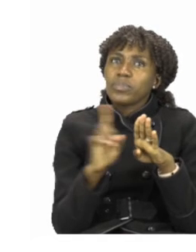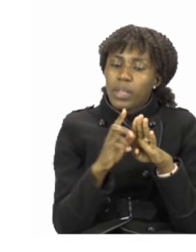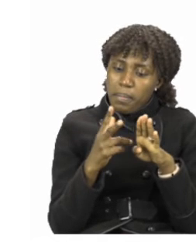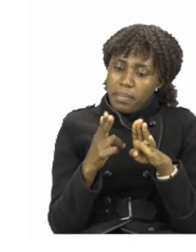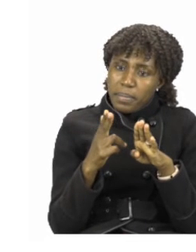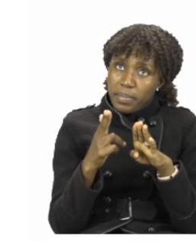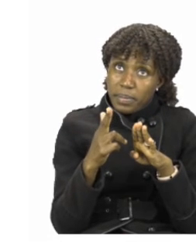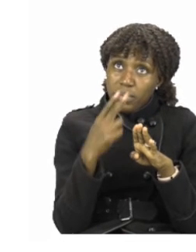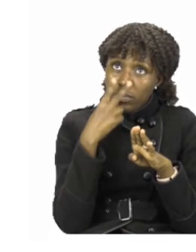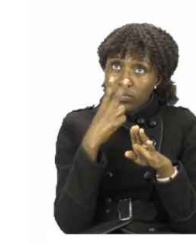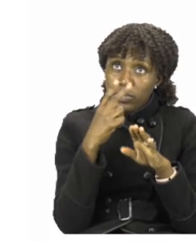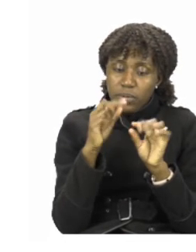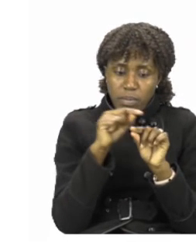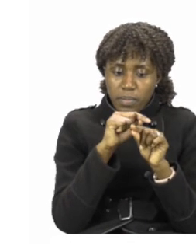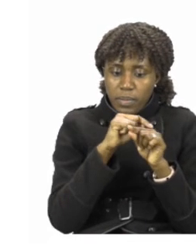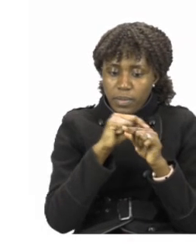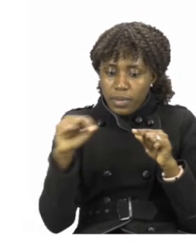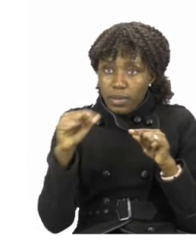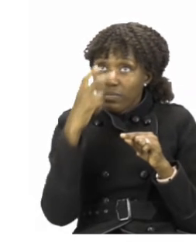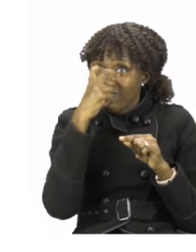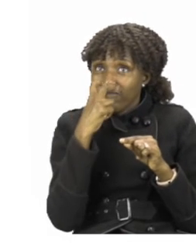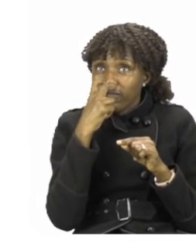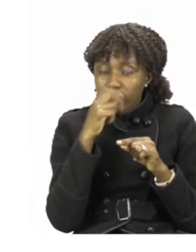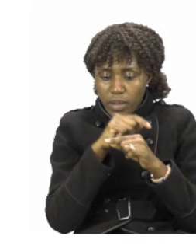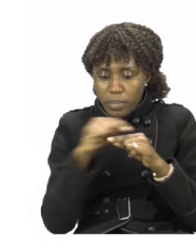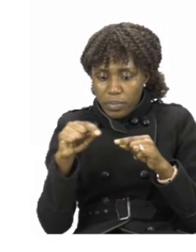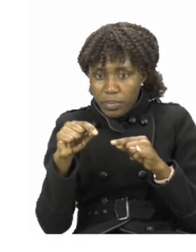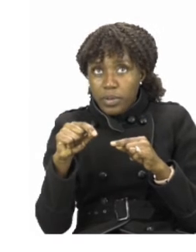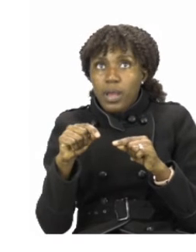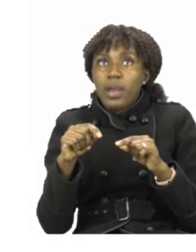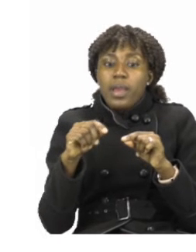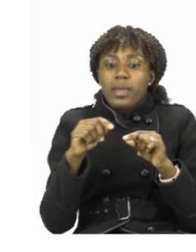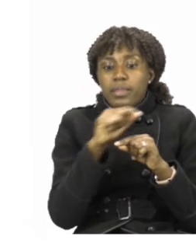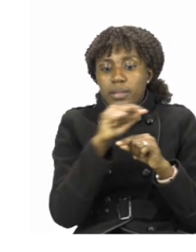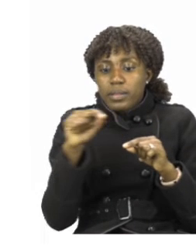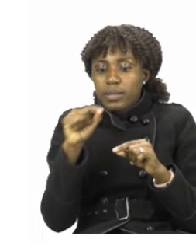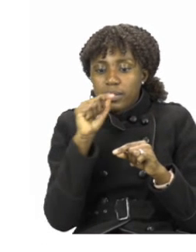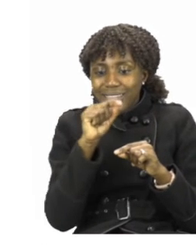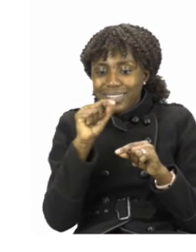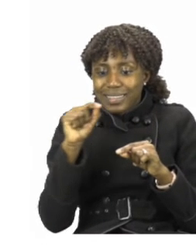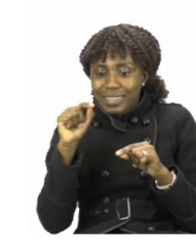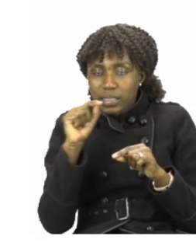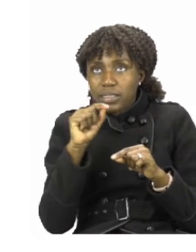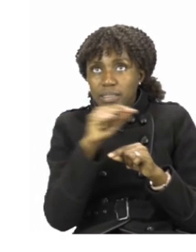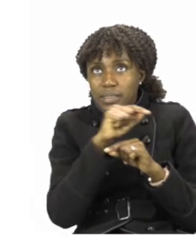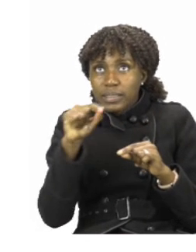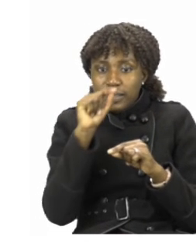solid lines, then fold on the dotted lines to form a cube.